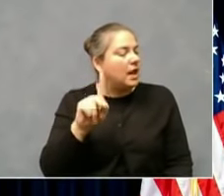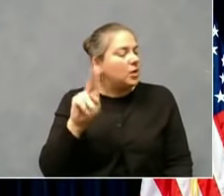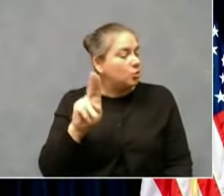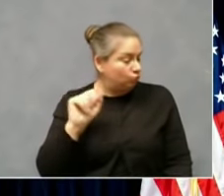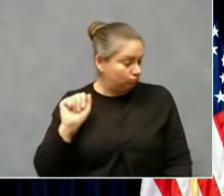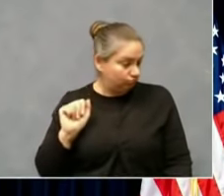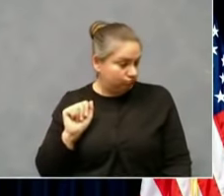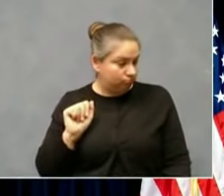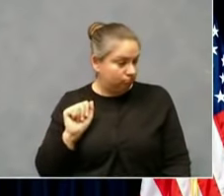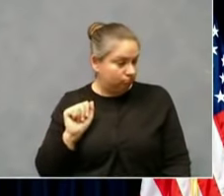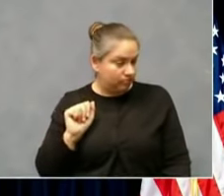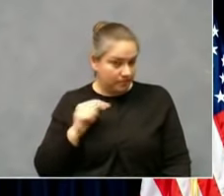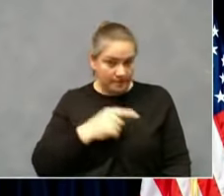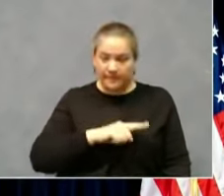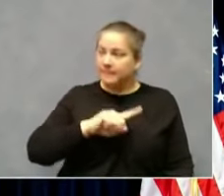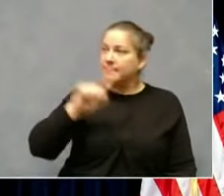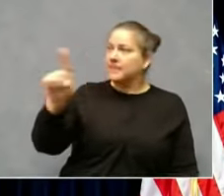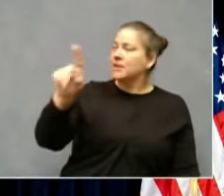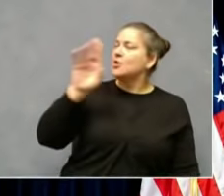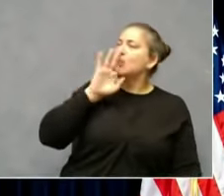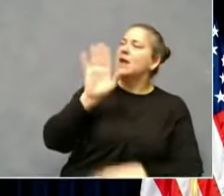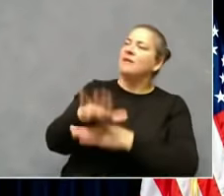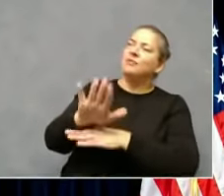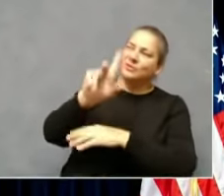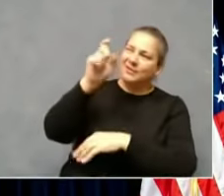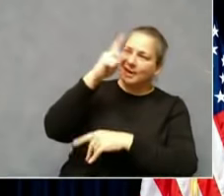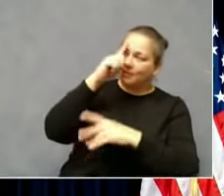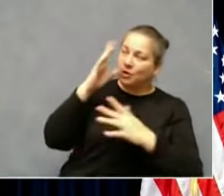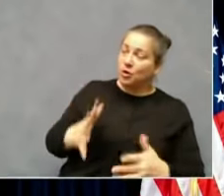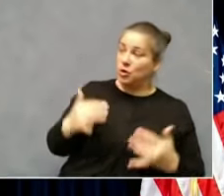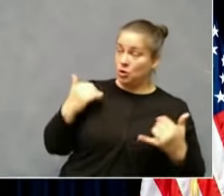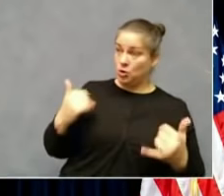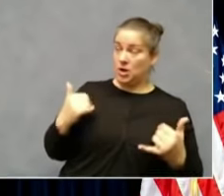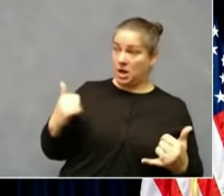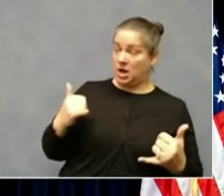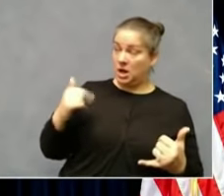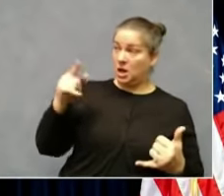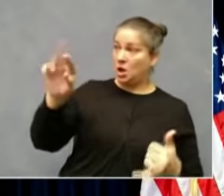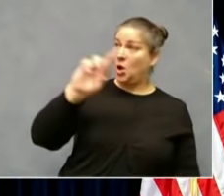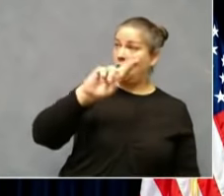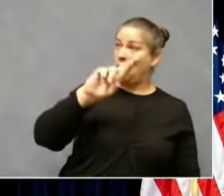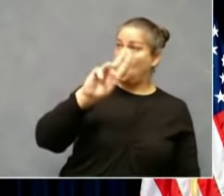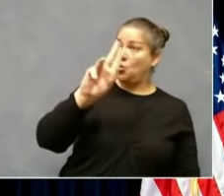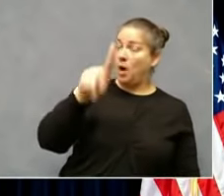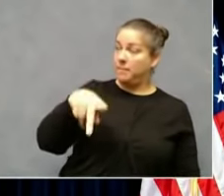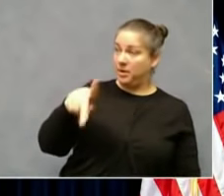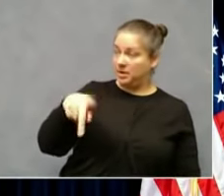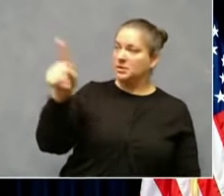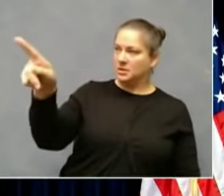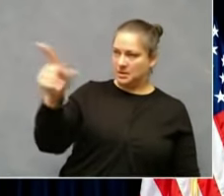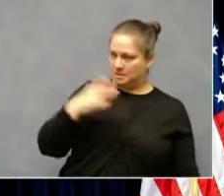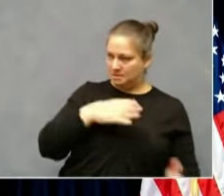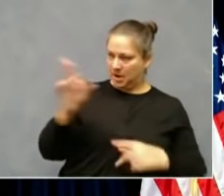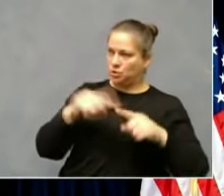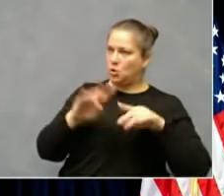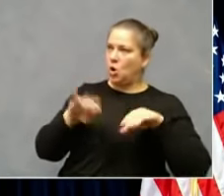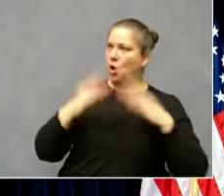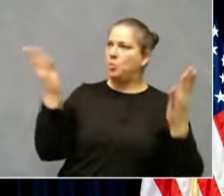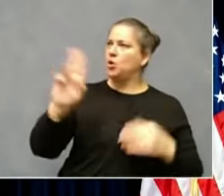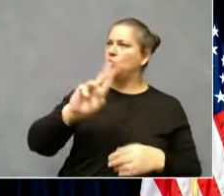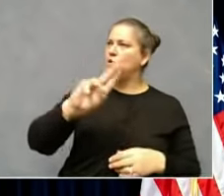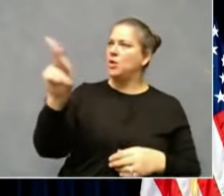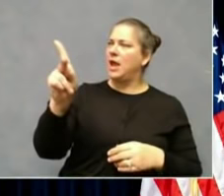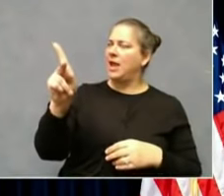Good afternoon, Governor. Today, officials at Rupp Arena announced plans to reopen for UK basketball games and concerts.